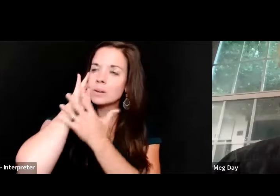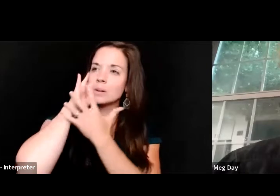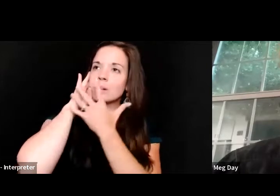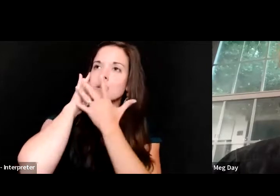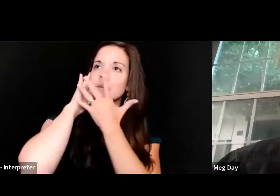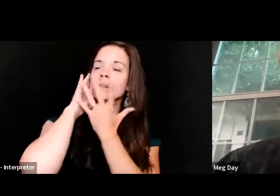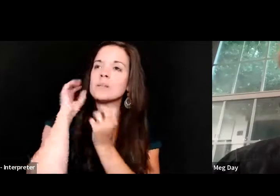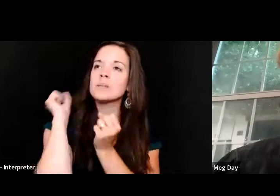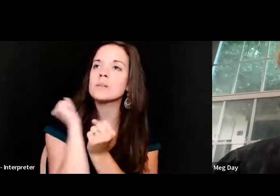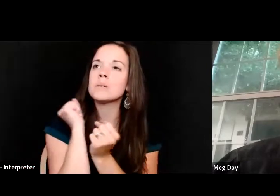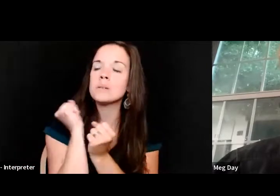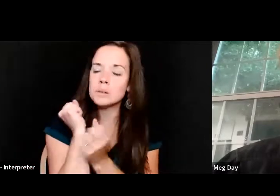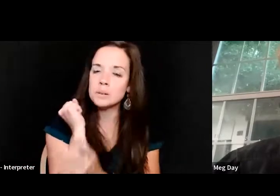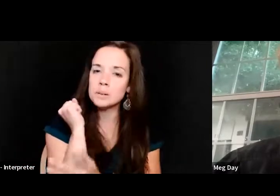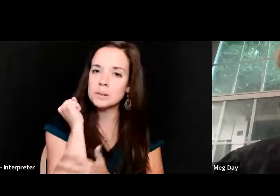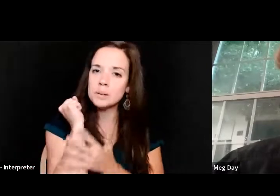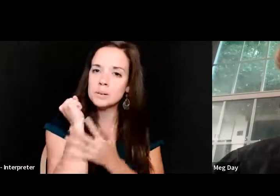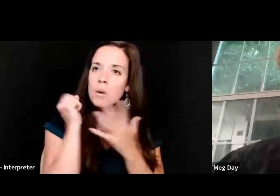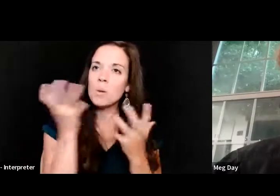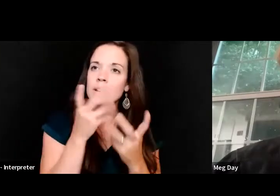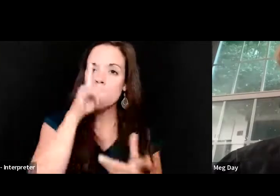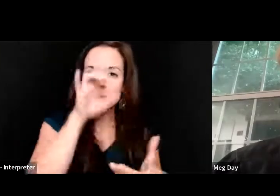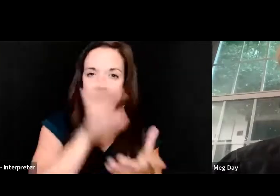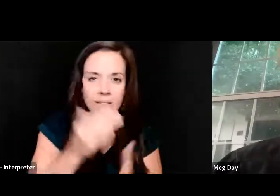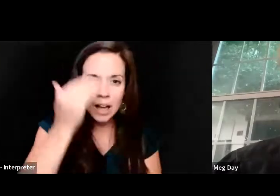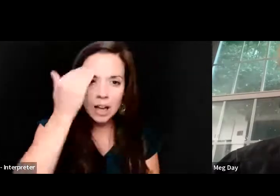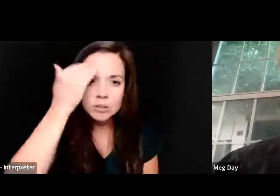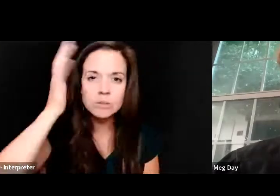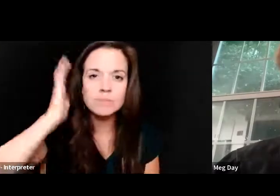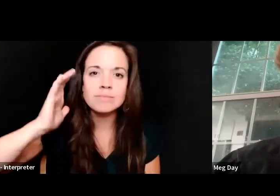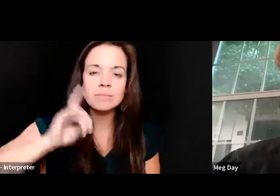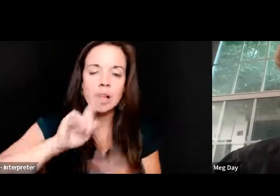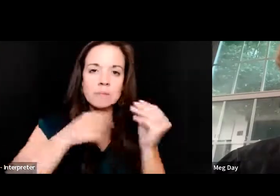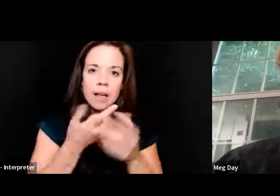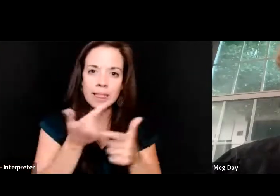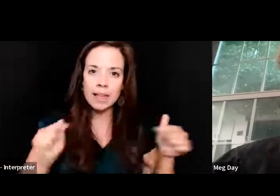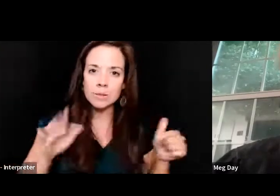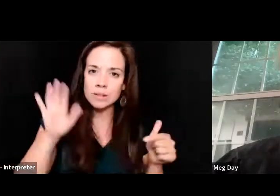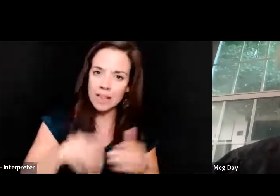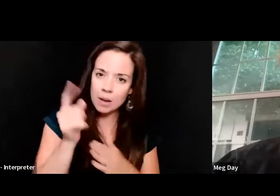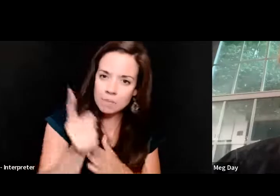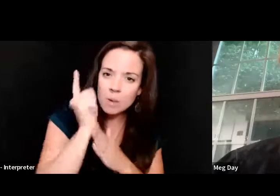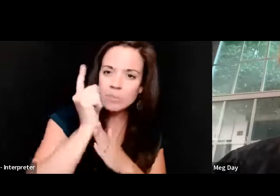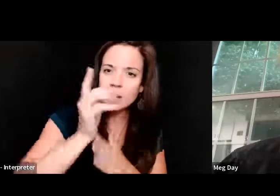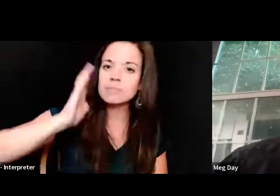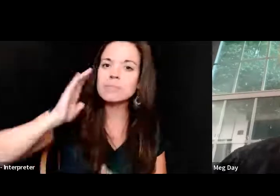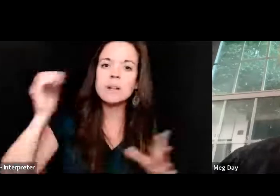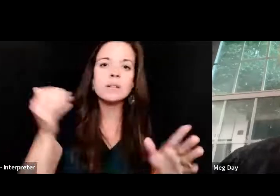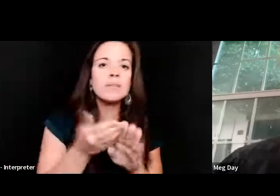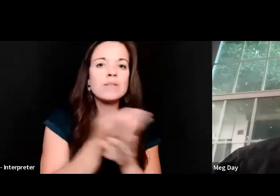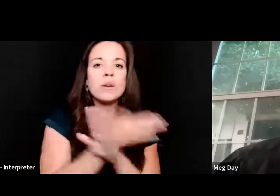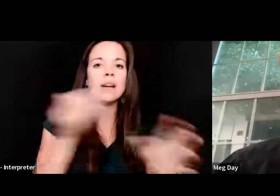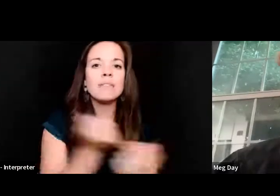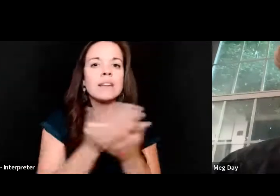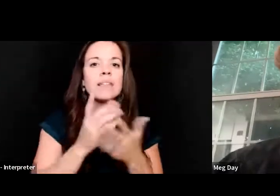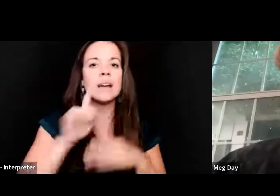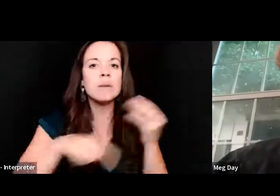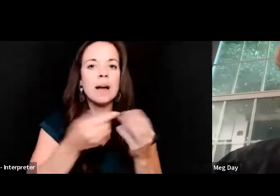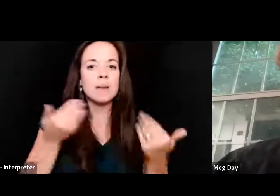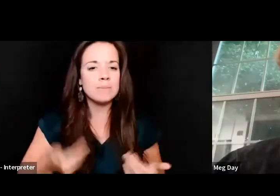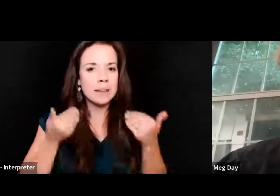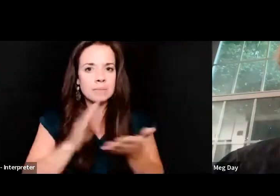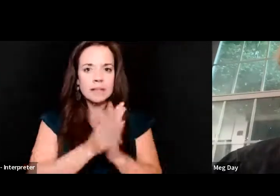arm? What did I believe I knew of language in that moment before everything about me became true?